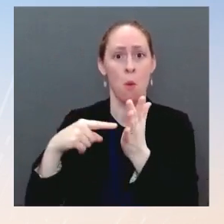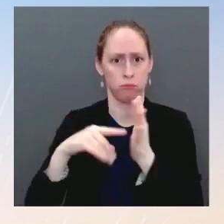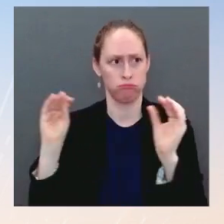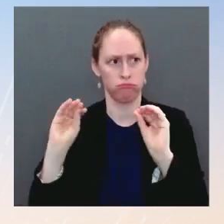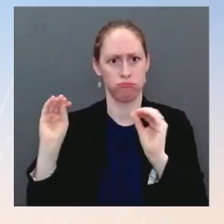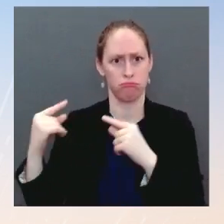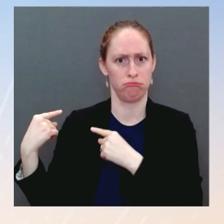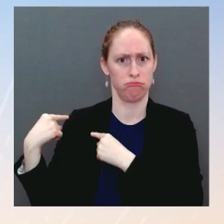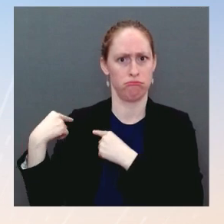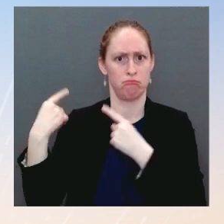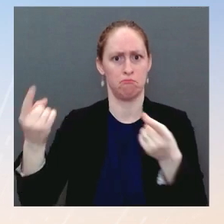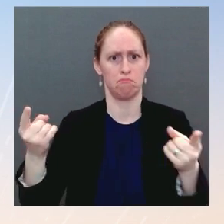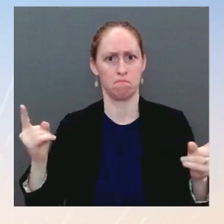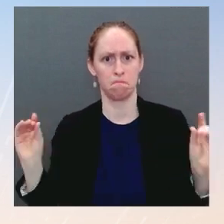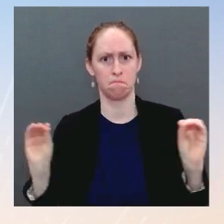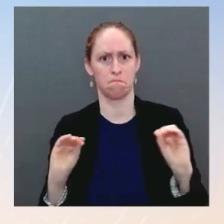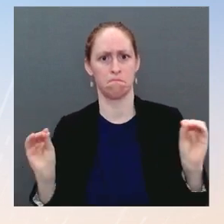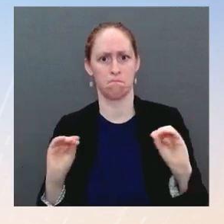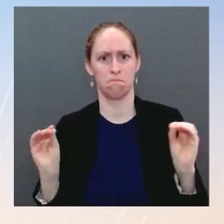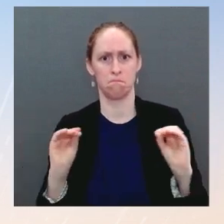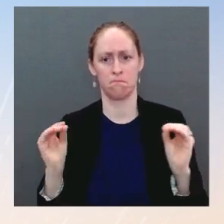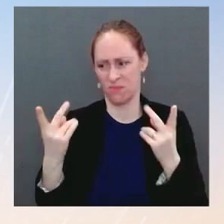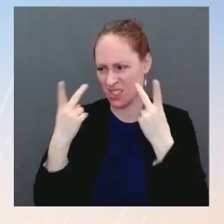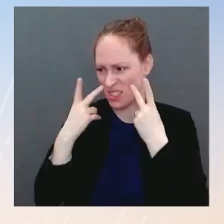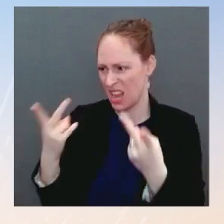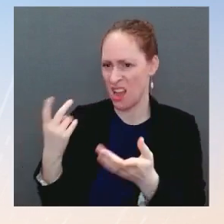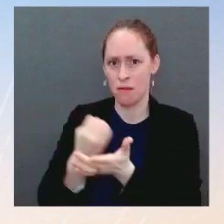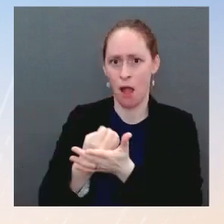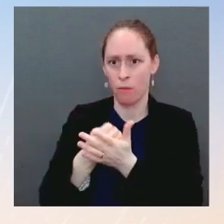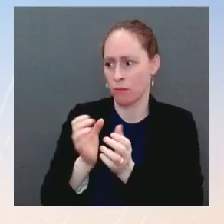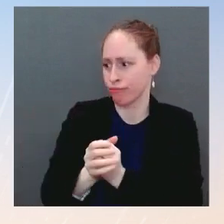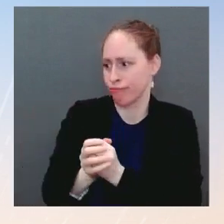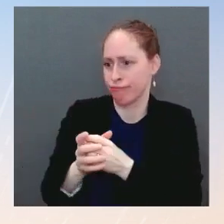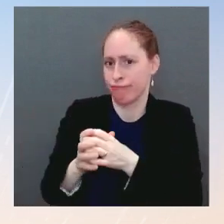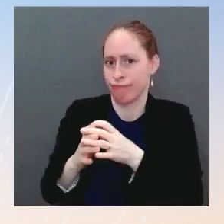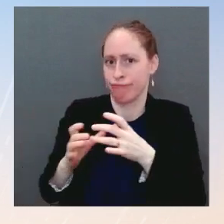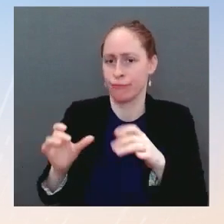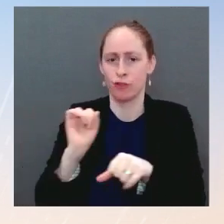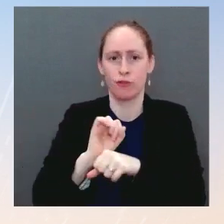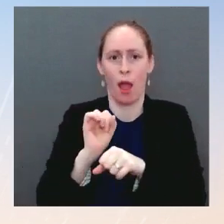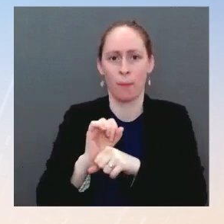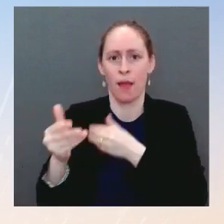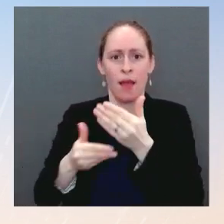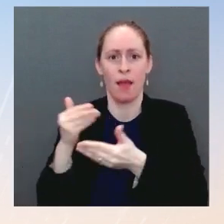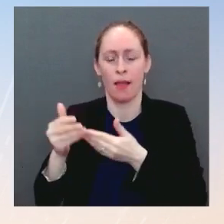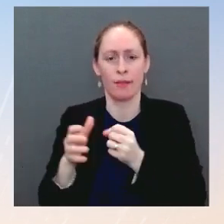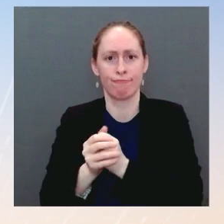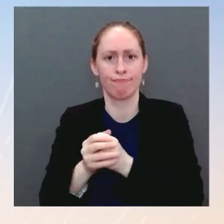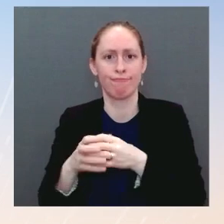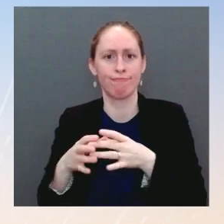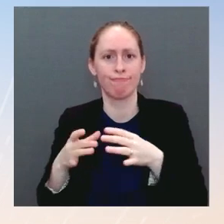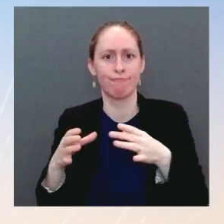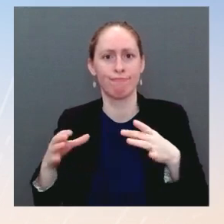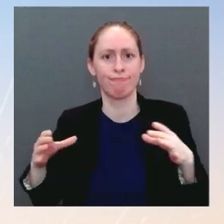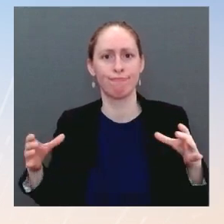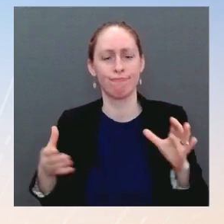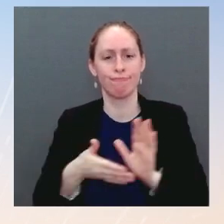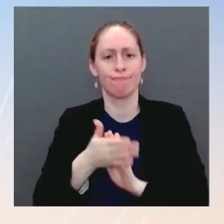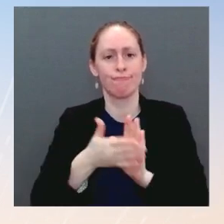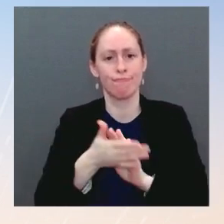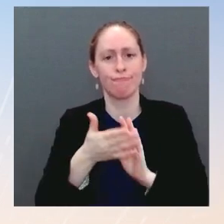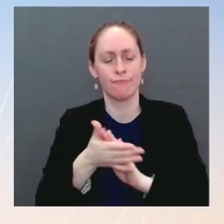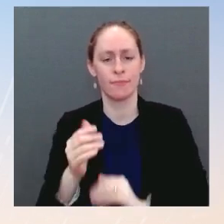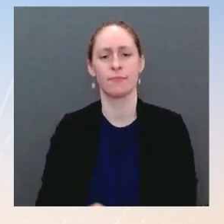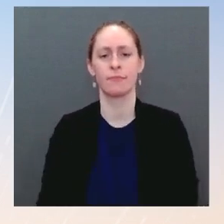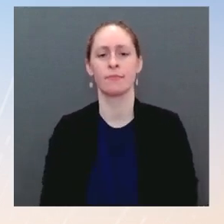in history. And the President has also taken historic steps to provide relief and cancel